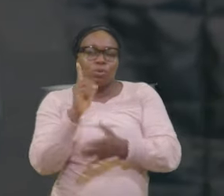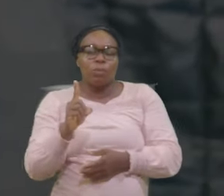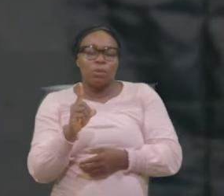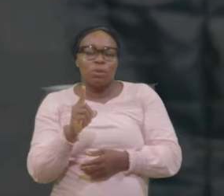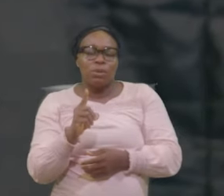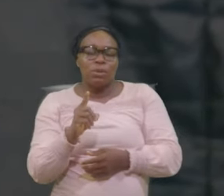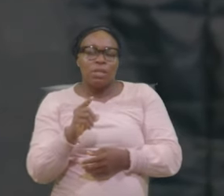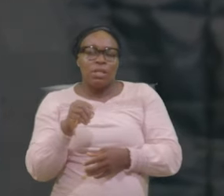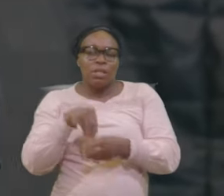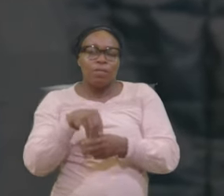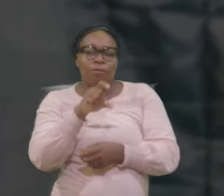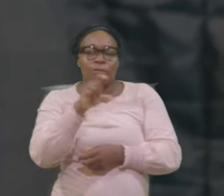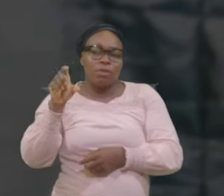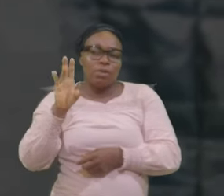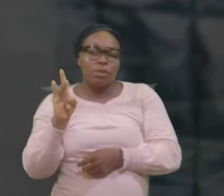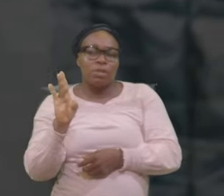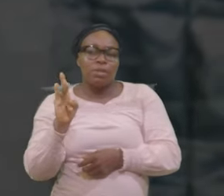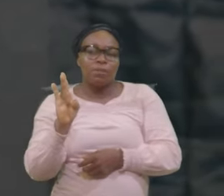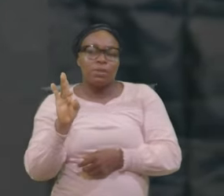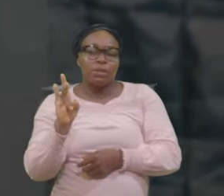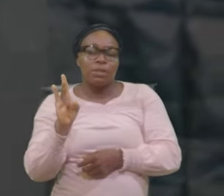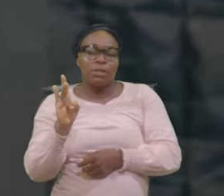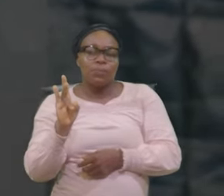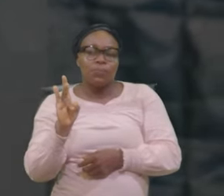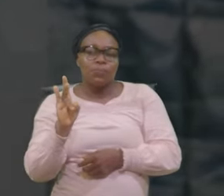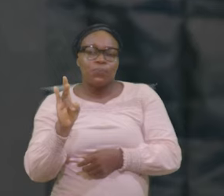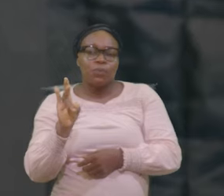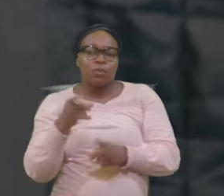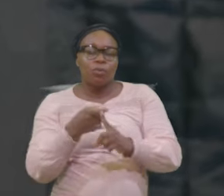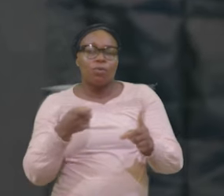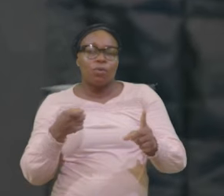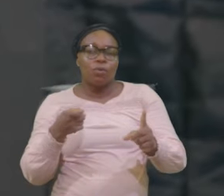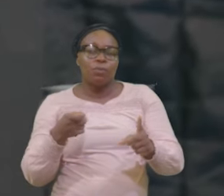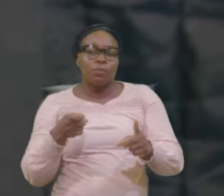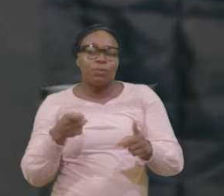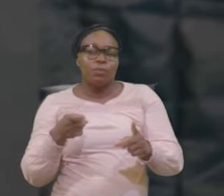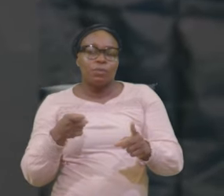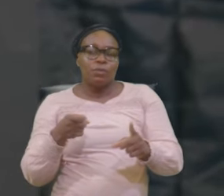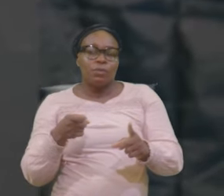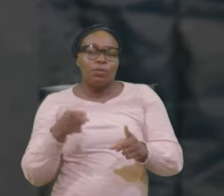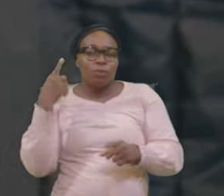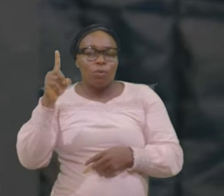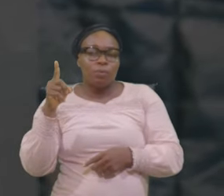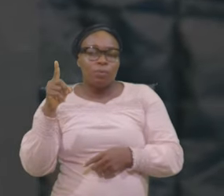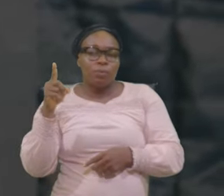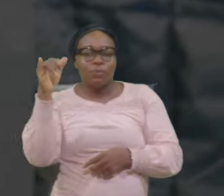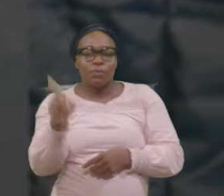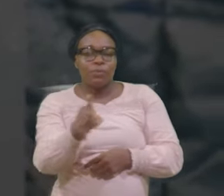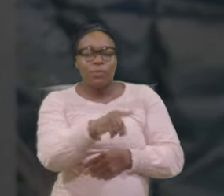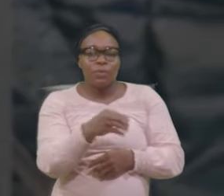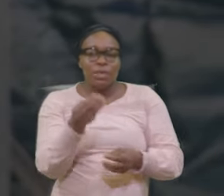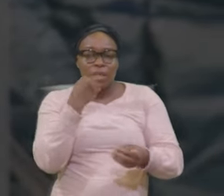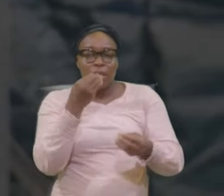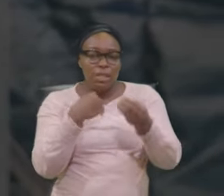17 Verse 17 For they Eat The bread Of wickedness